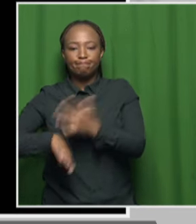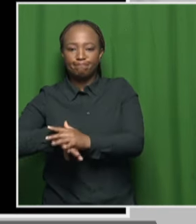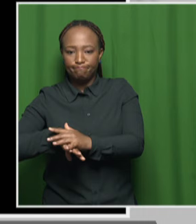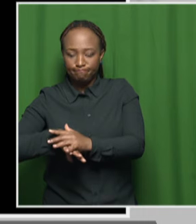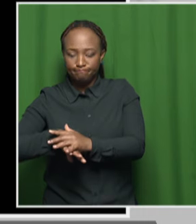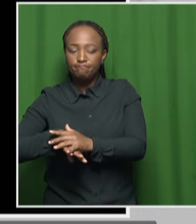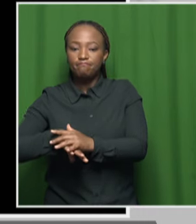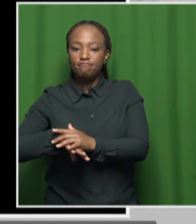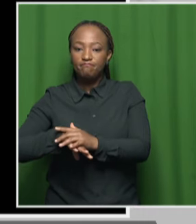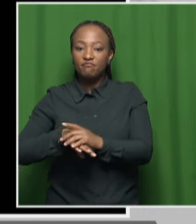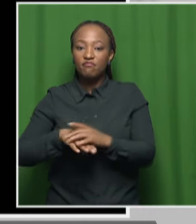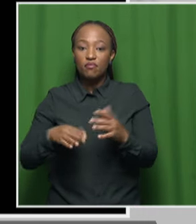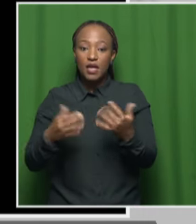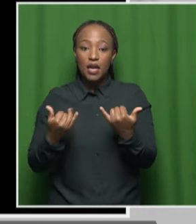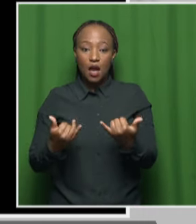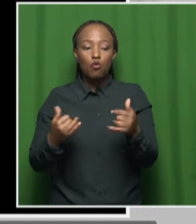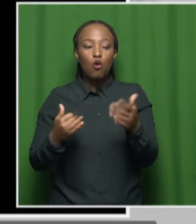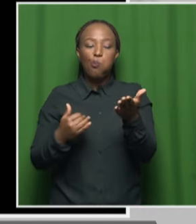scene is currently active.